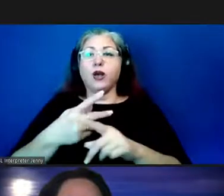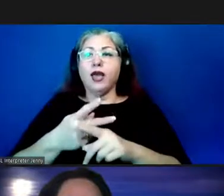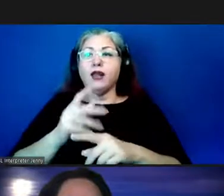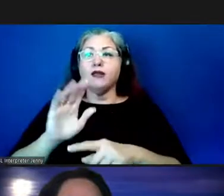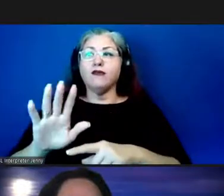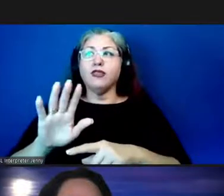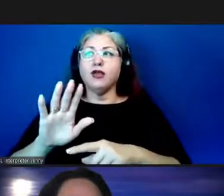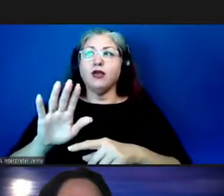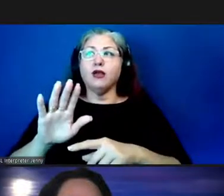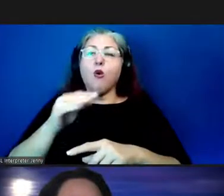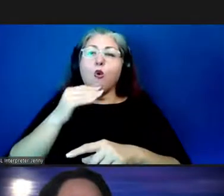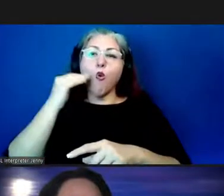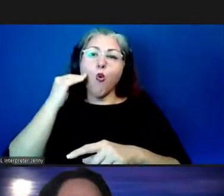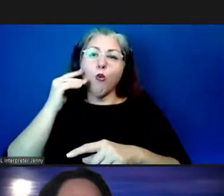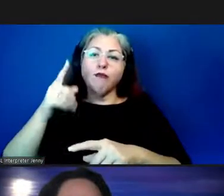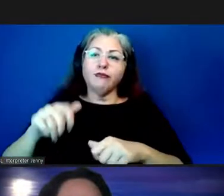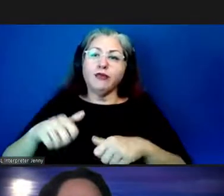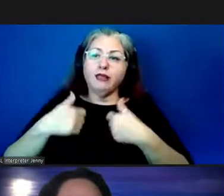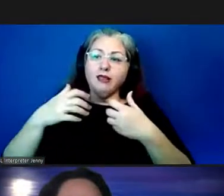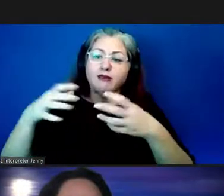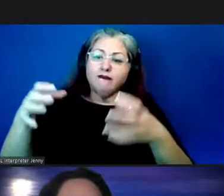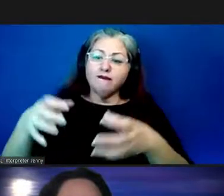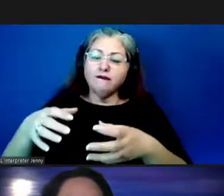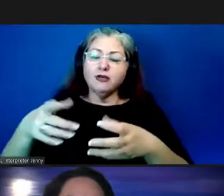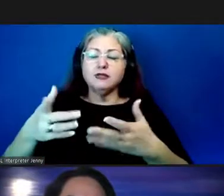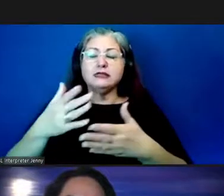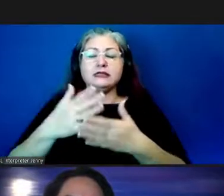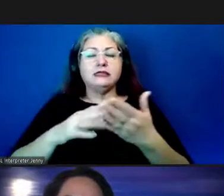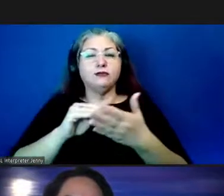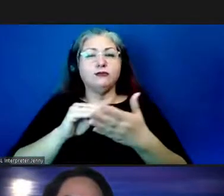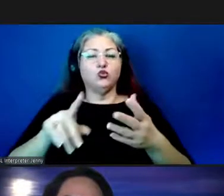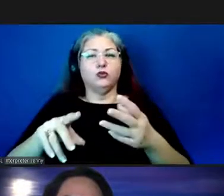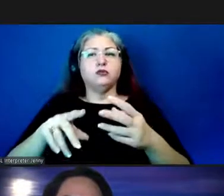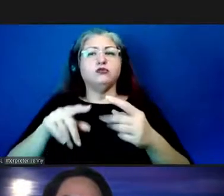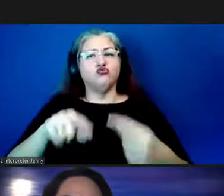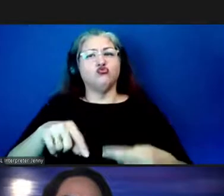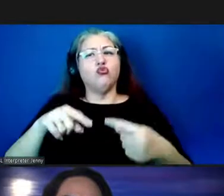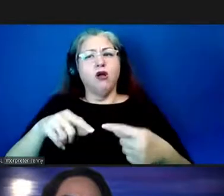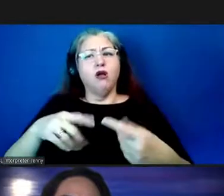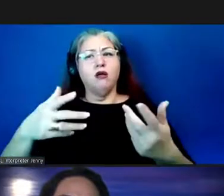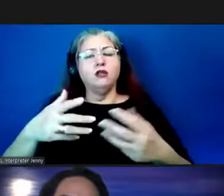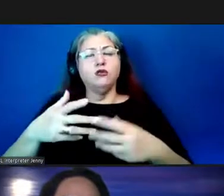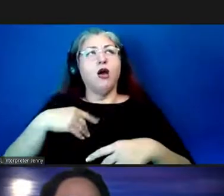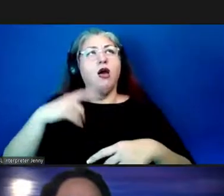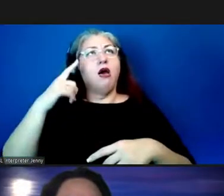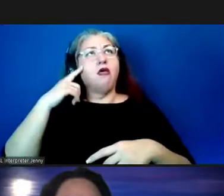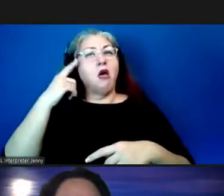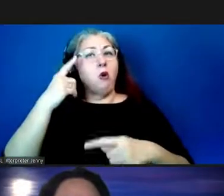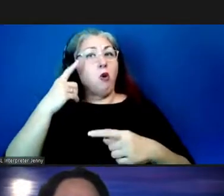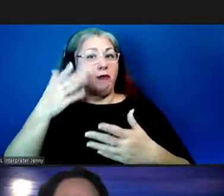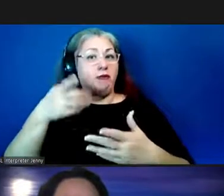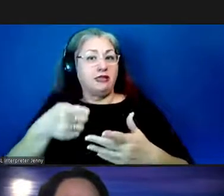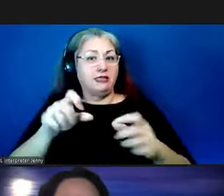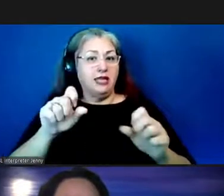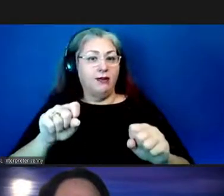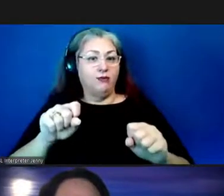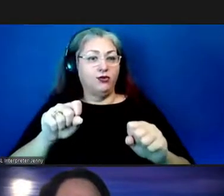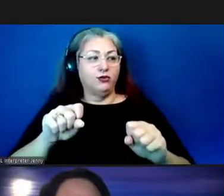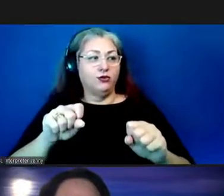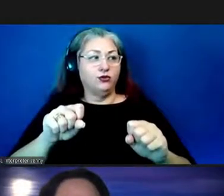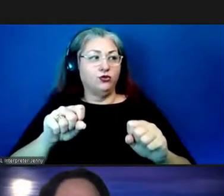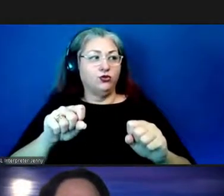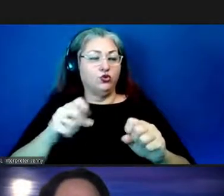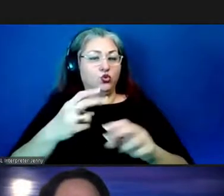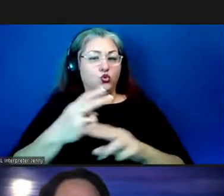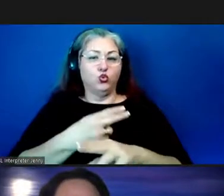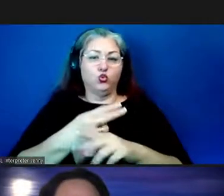halls that they have um some students very struggle so i was wondering if this could be actually something